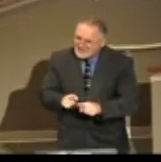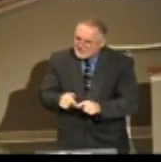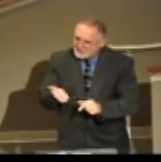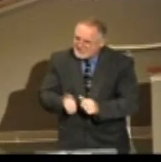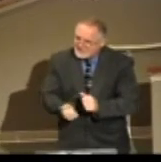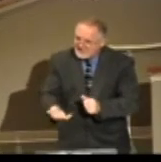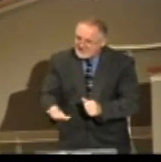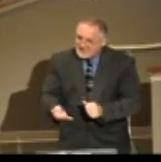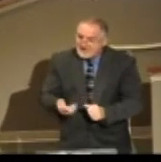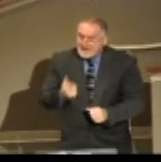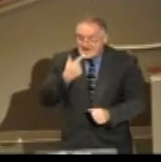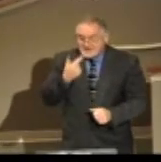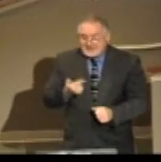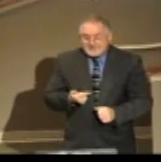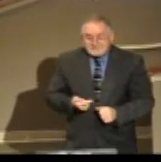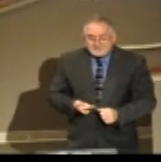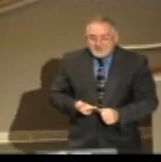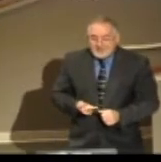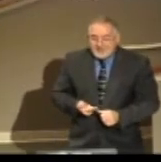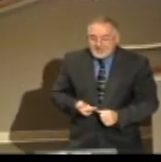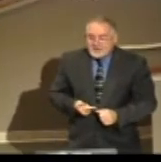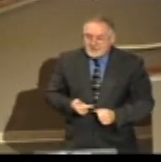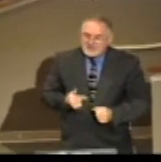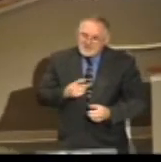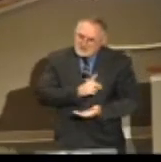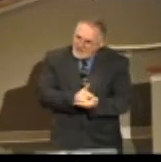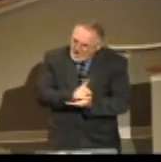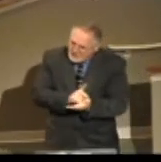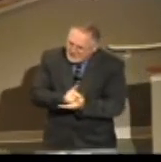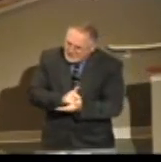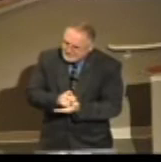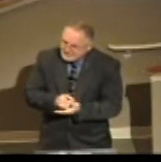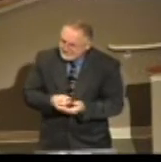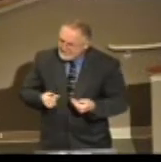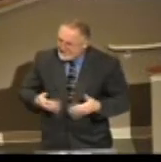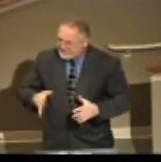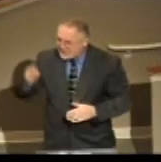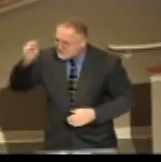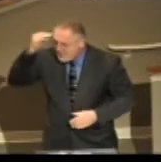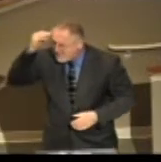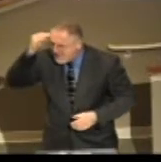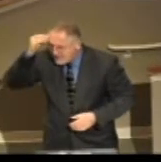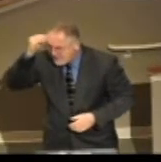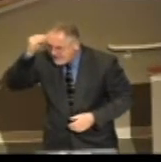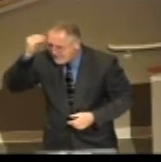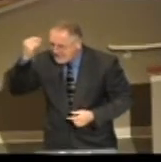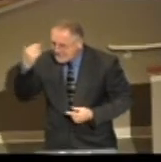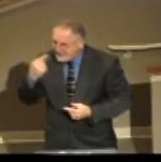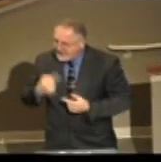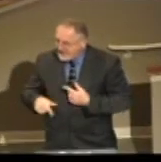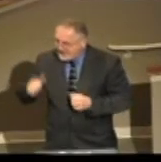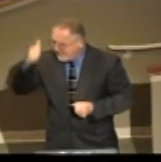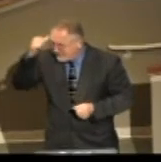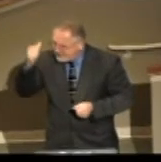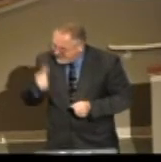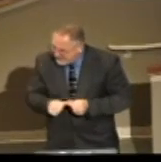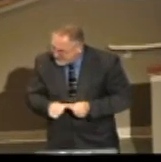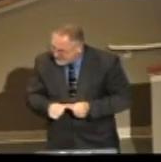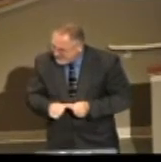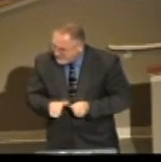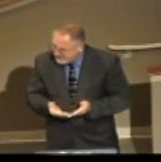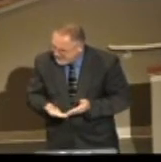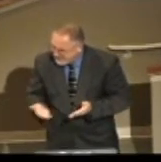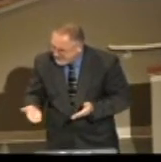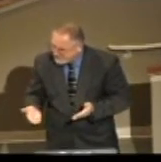he says to him, and he said, the doctor said, I've lost my memory. And he smiles real big, and he says,